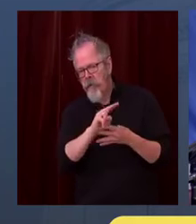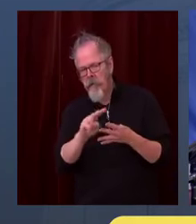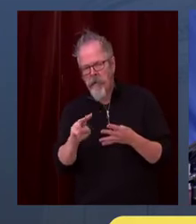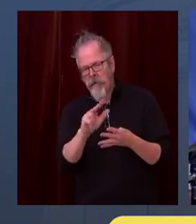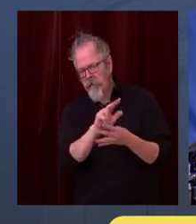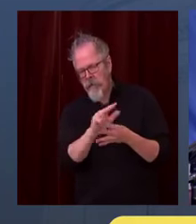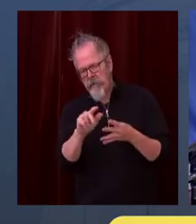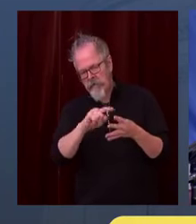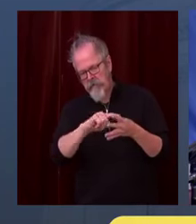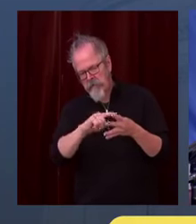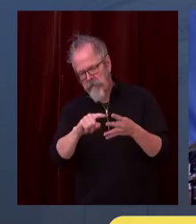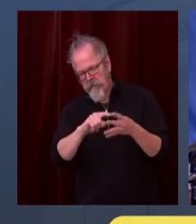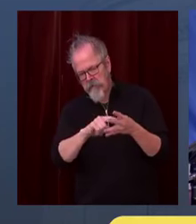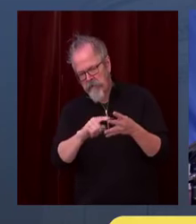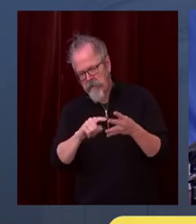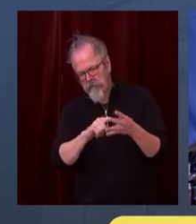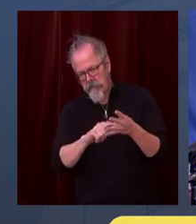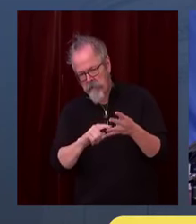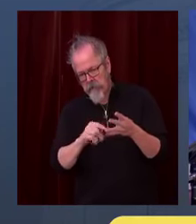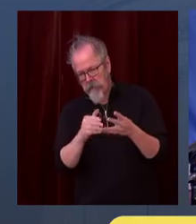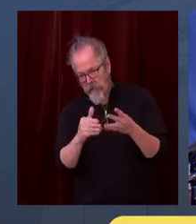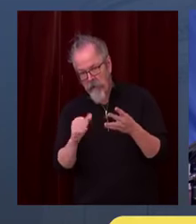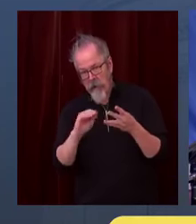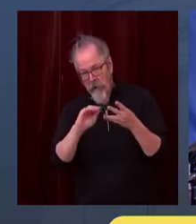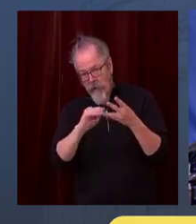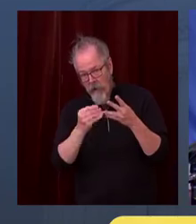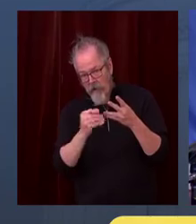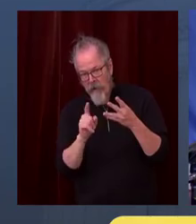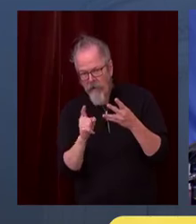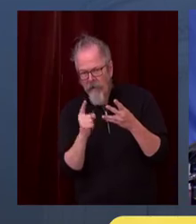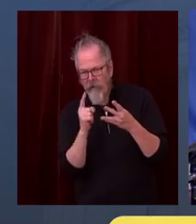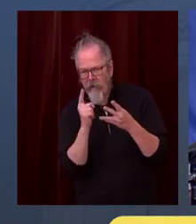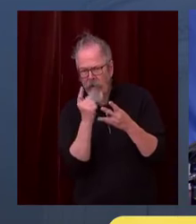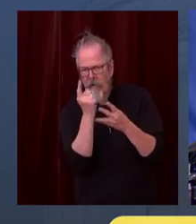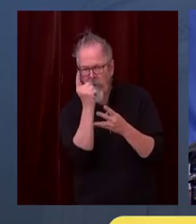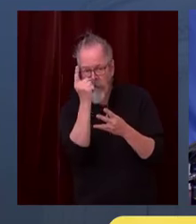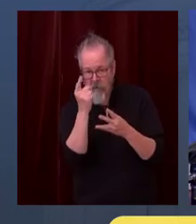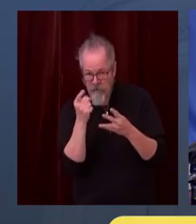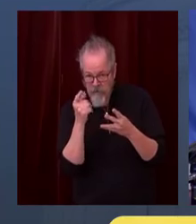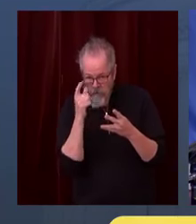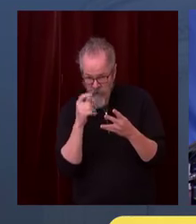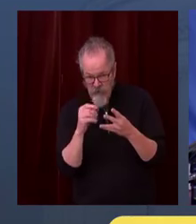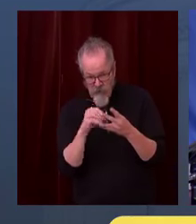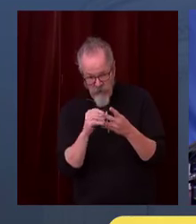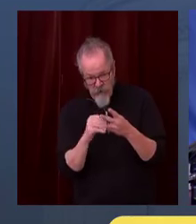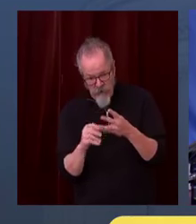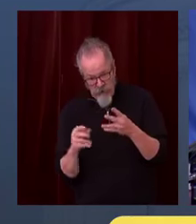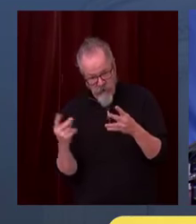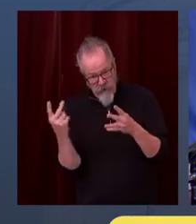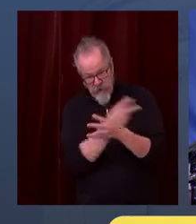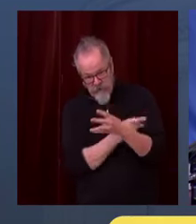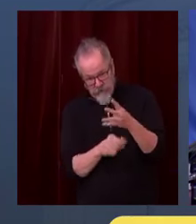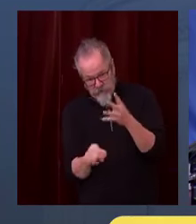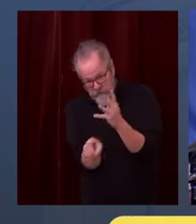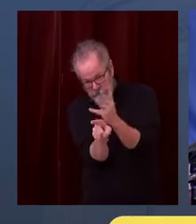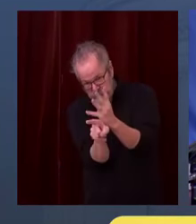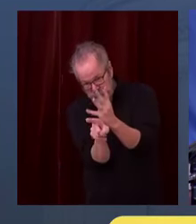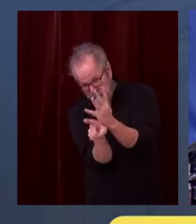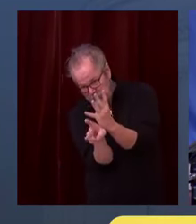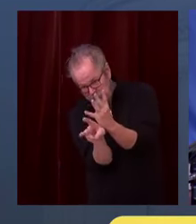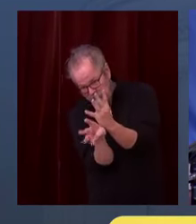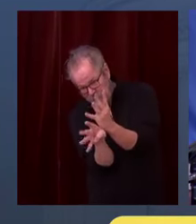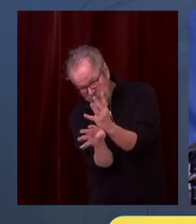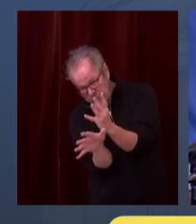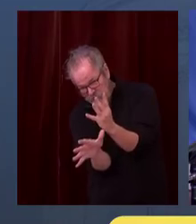questions like that, you know, sort of hypothetically. But obviously, we can't see the total collapse of the health care system. We can't